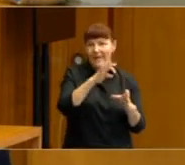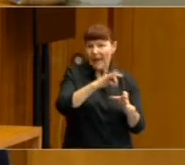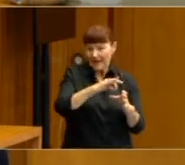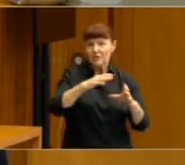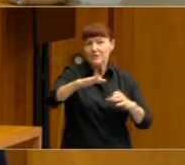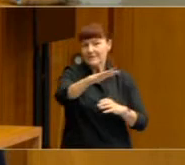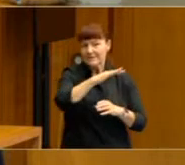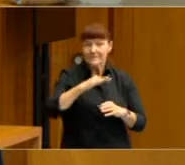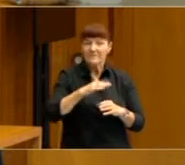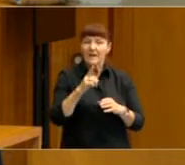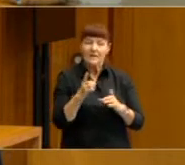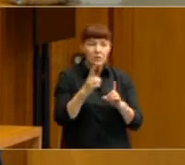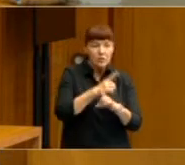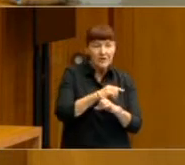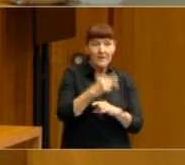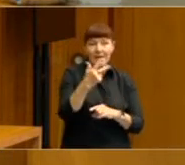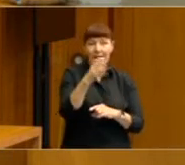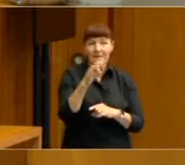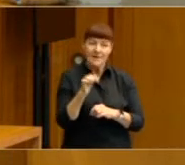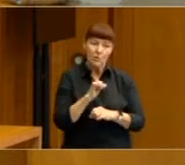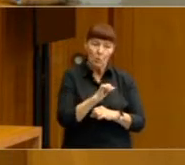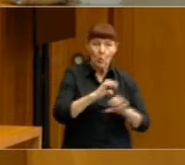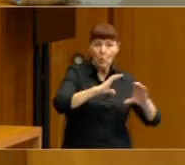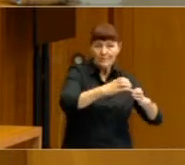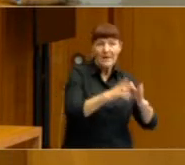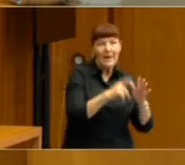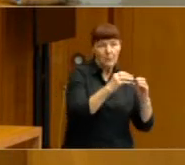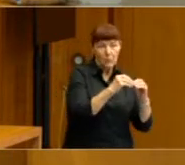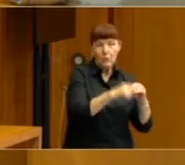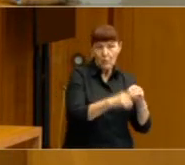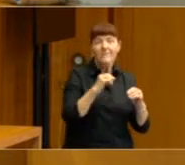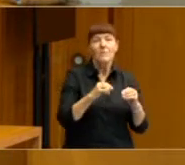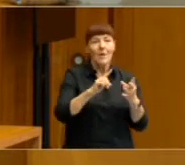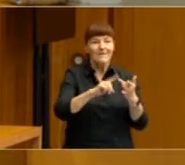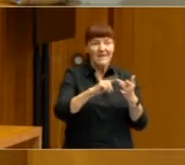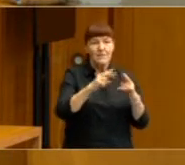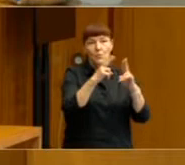a shift of about eight percent towards the coalition among investment property owners.